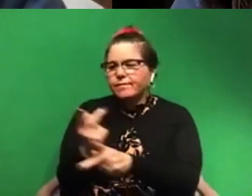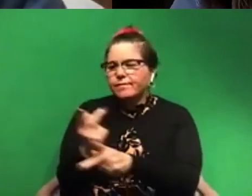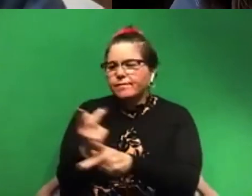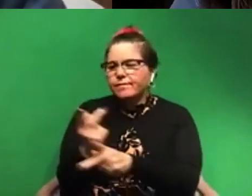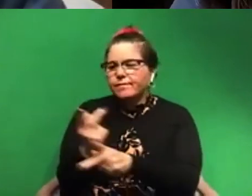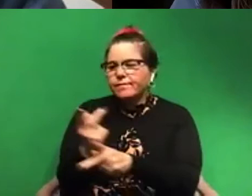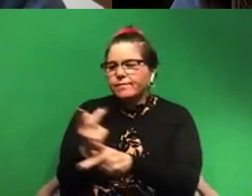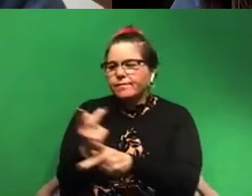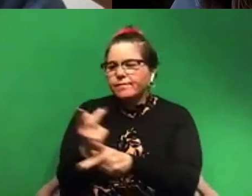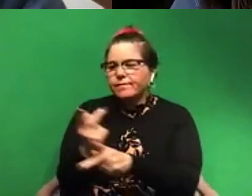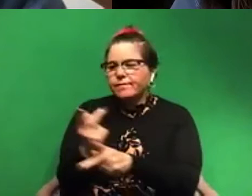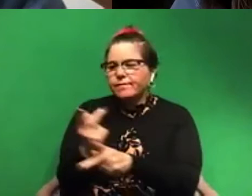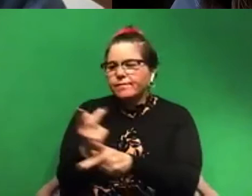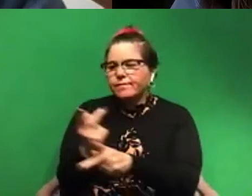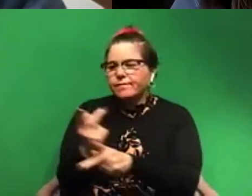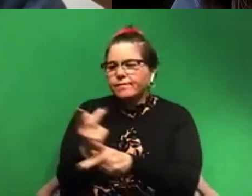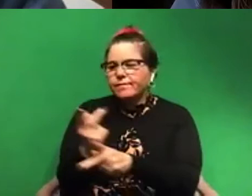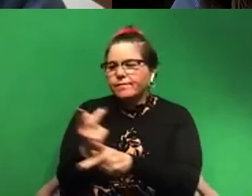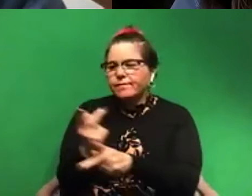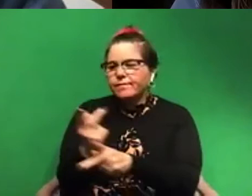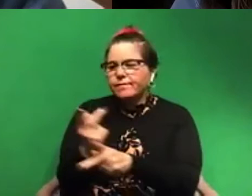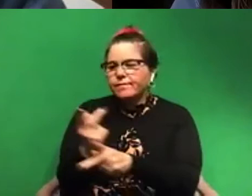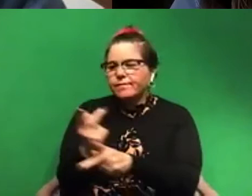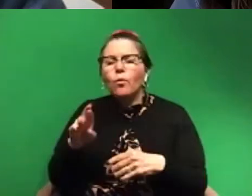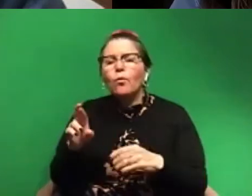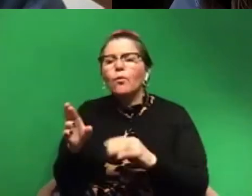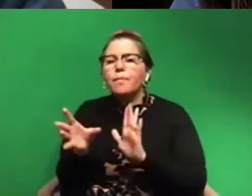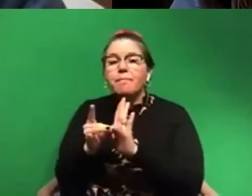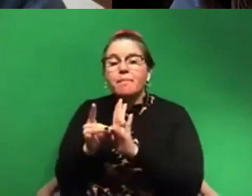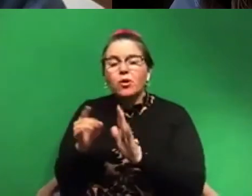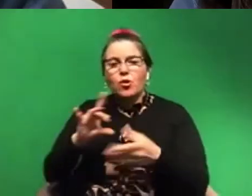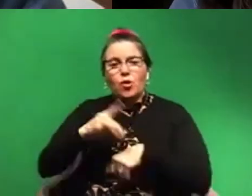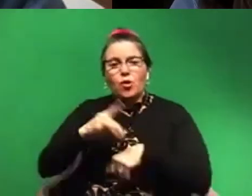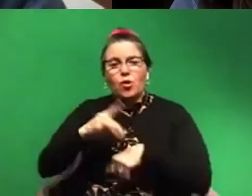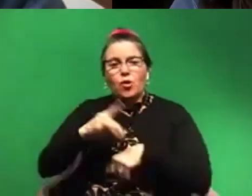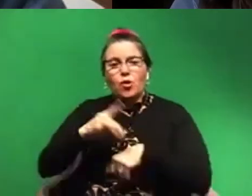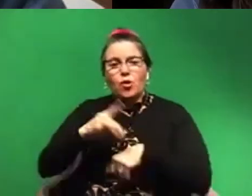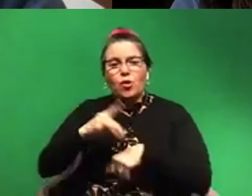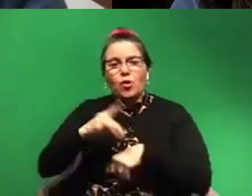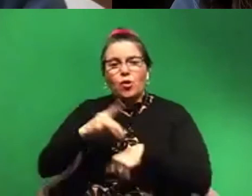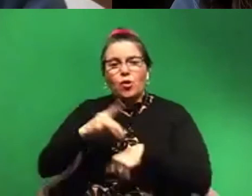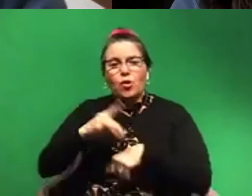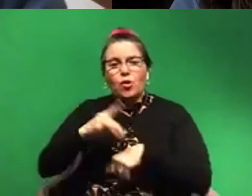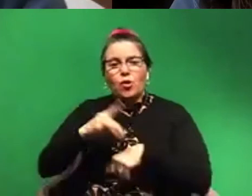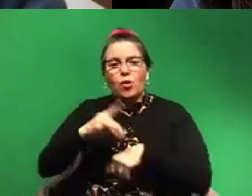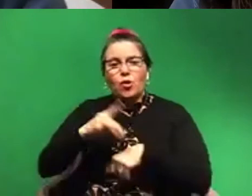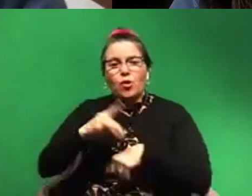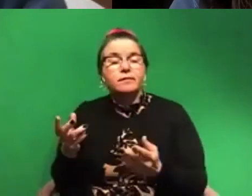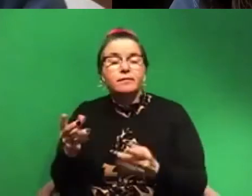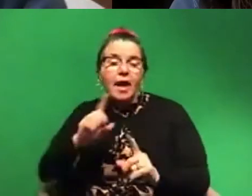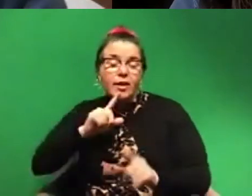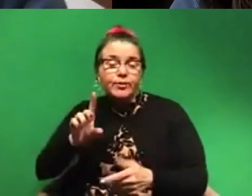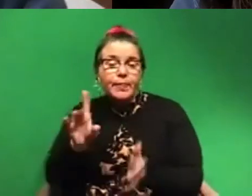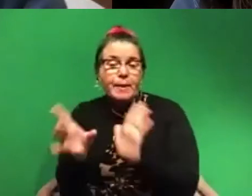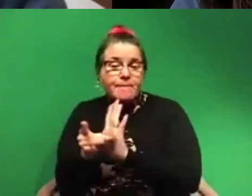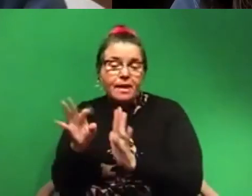or actually a magnetic field, earth's magnetic field. And it turns out it's the magnetic field, but, um, we worked with them day after day after day.